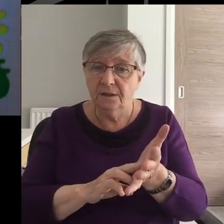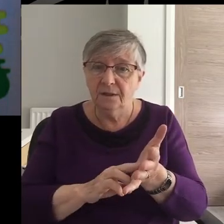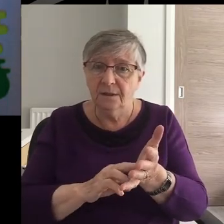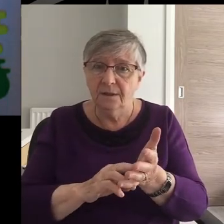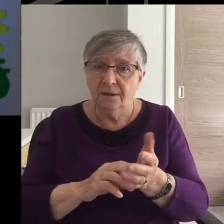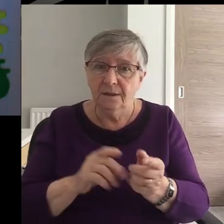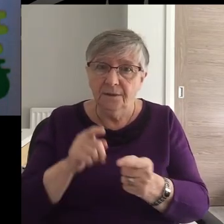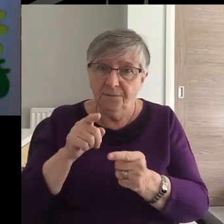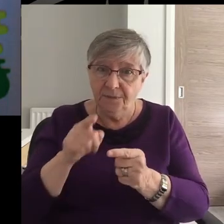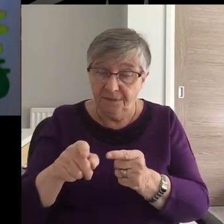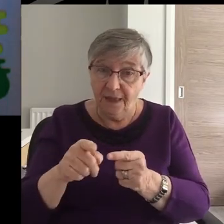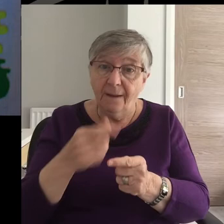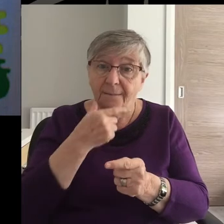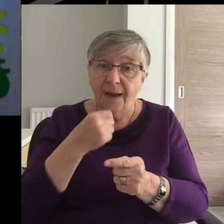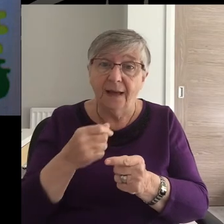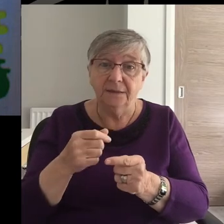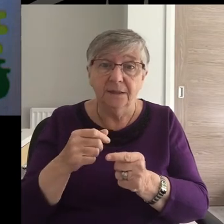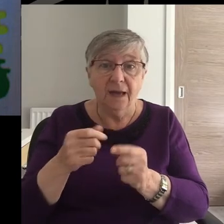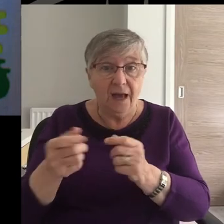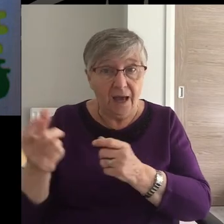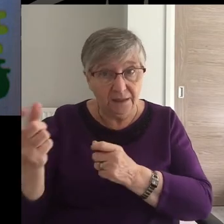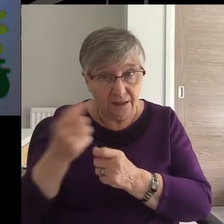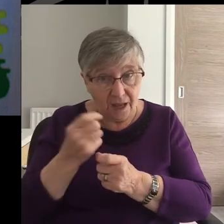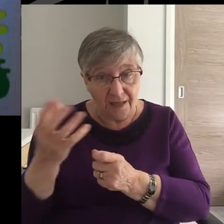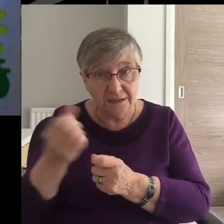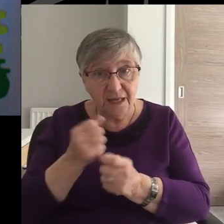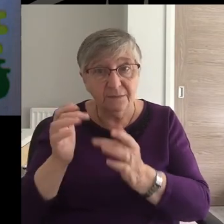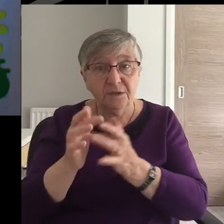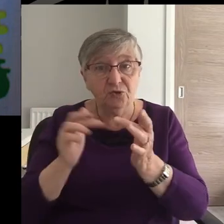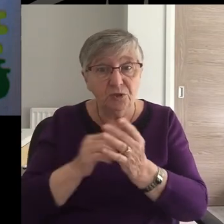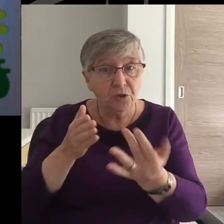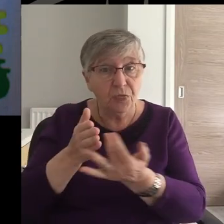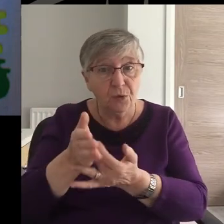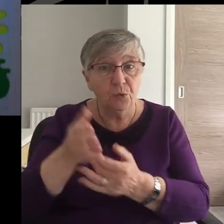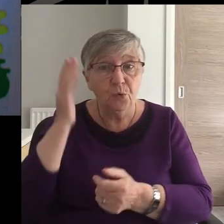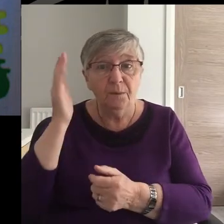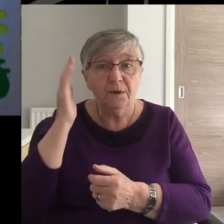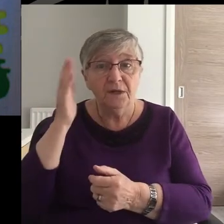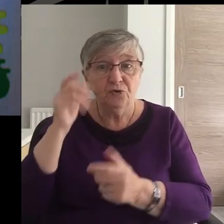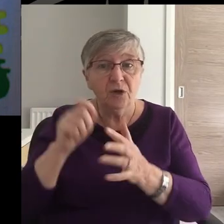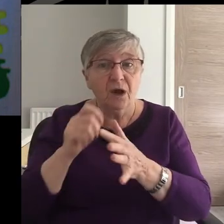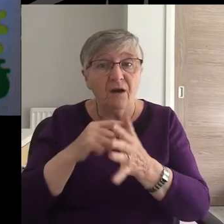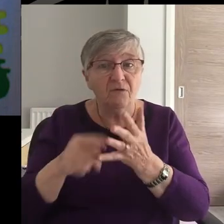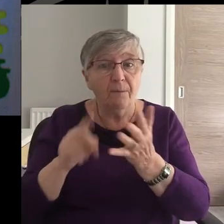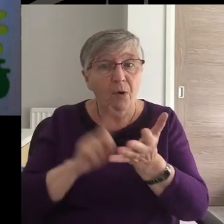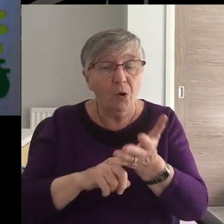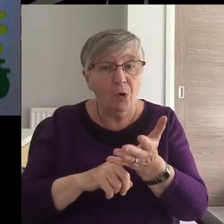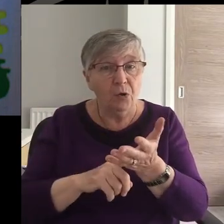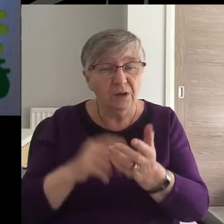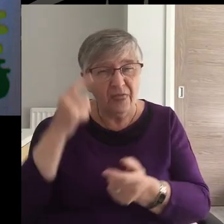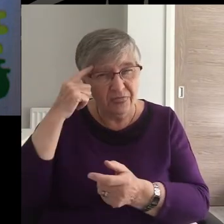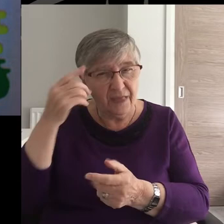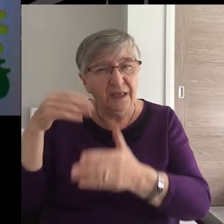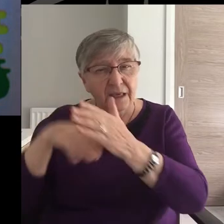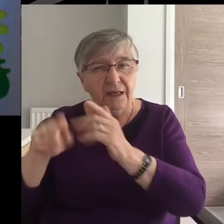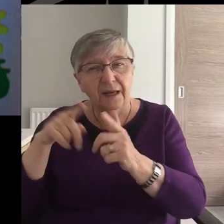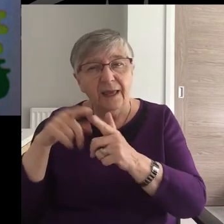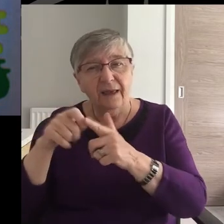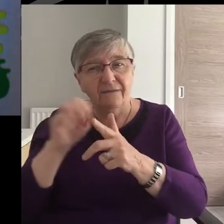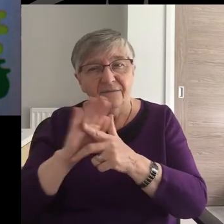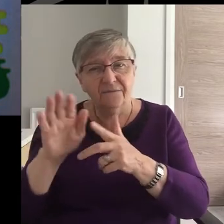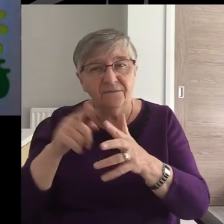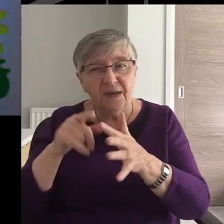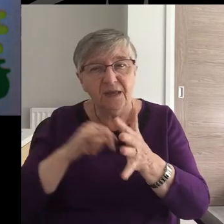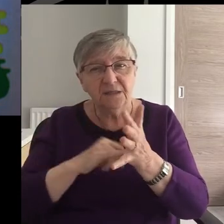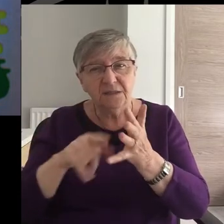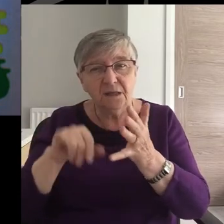Philemon had come to Christ through the ministry of Paul, most probably during a visit to Ephesus, where